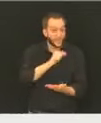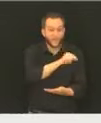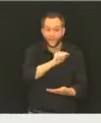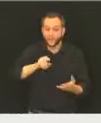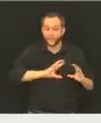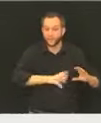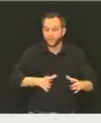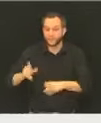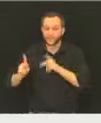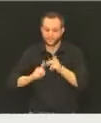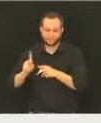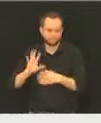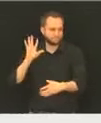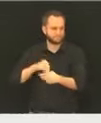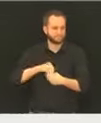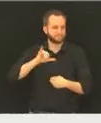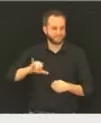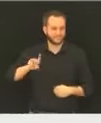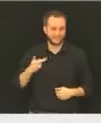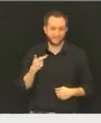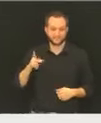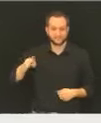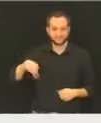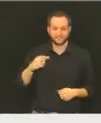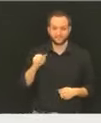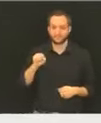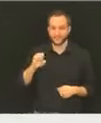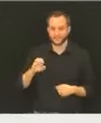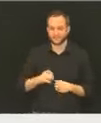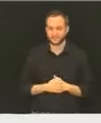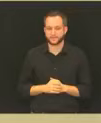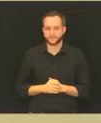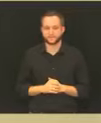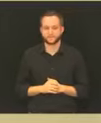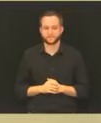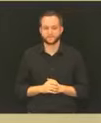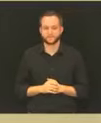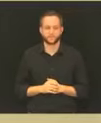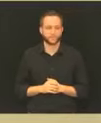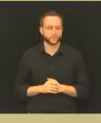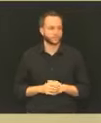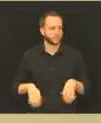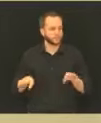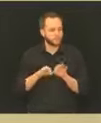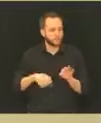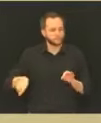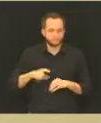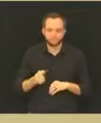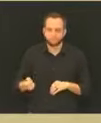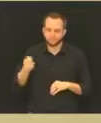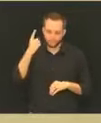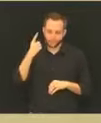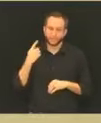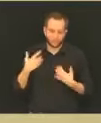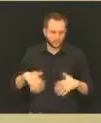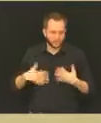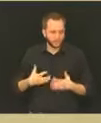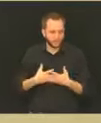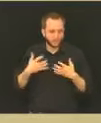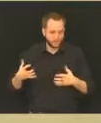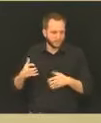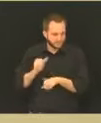could be a very, very large group. And so it's very important for us that, to understand that it would take a while for us to get through this.